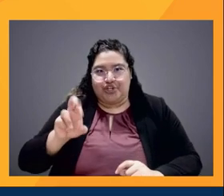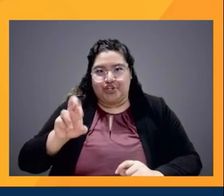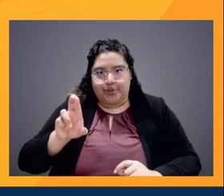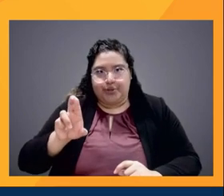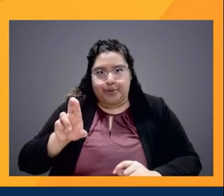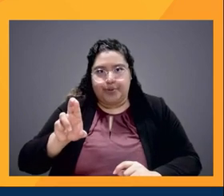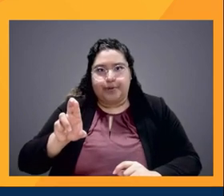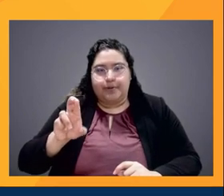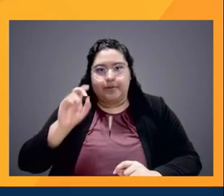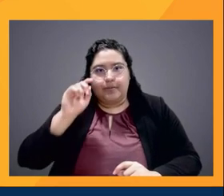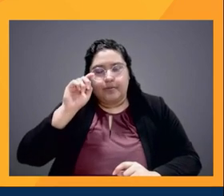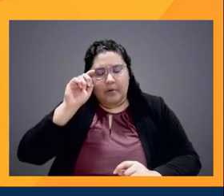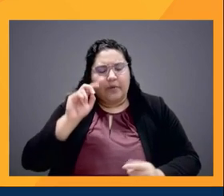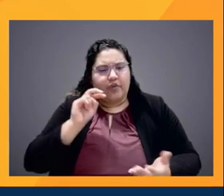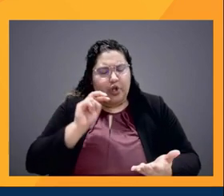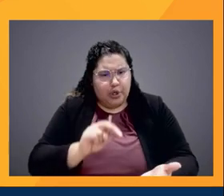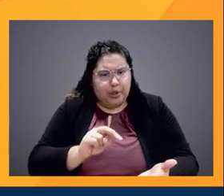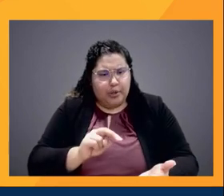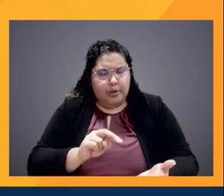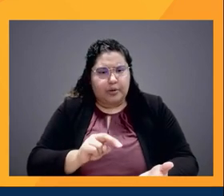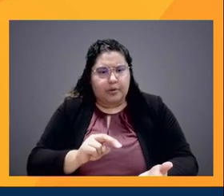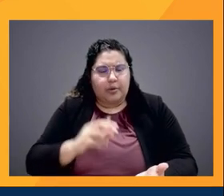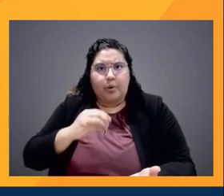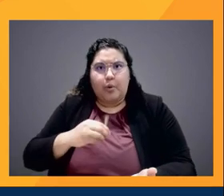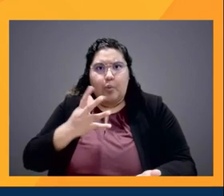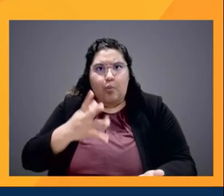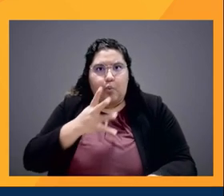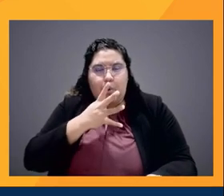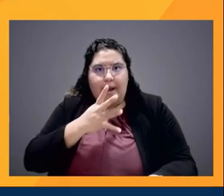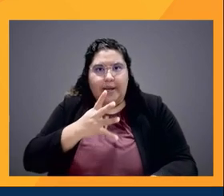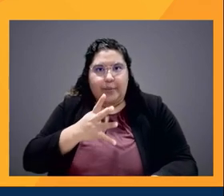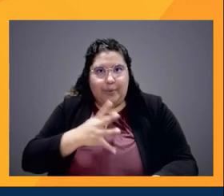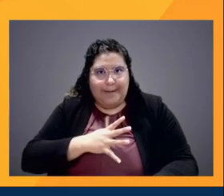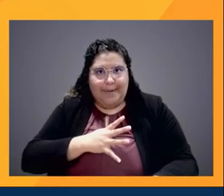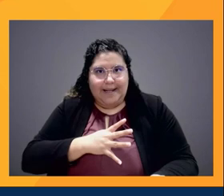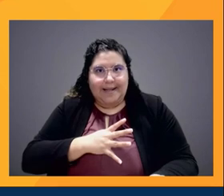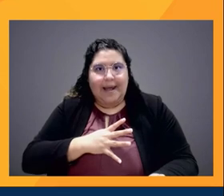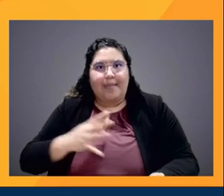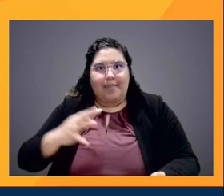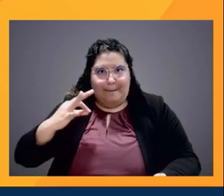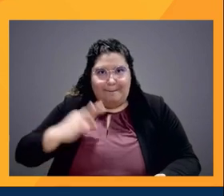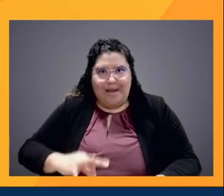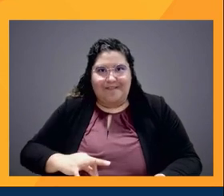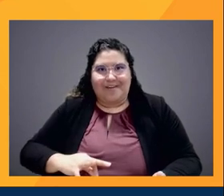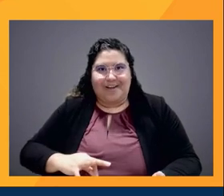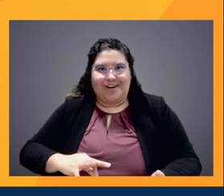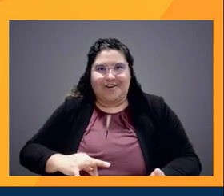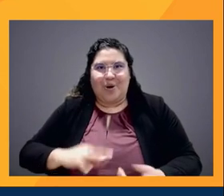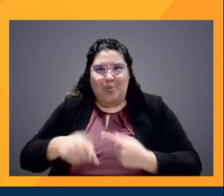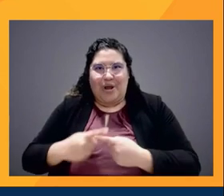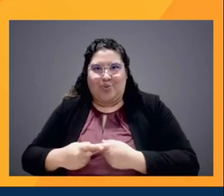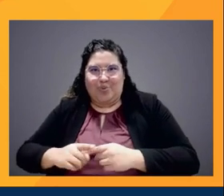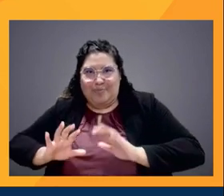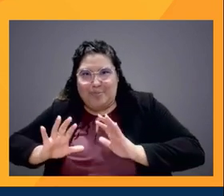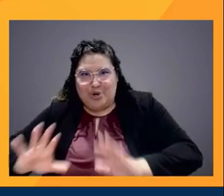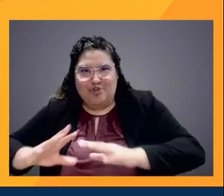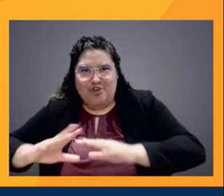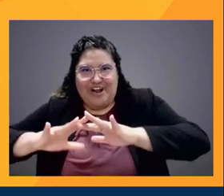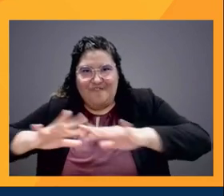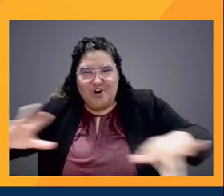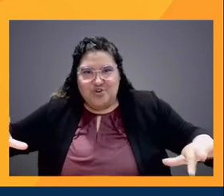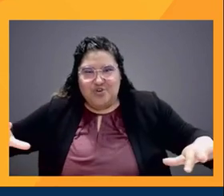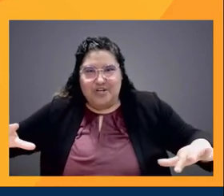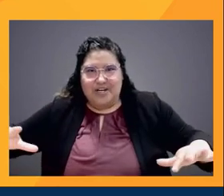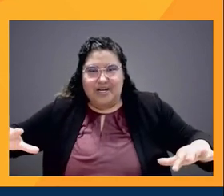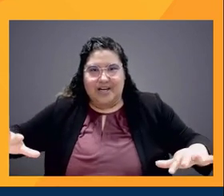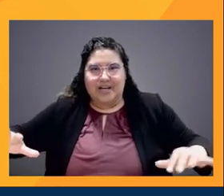found out that white women really benefited the most from this push for diversity. And so then there's still